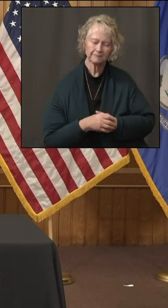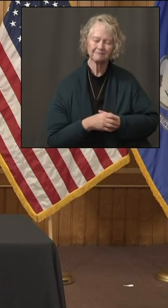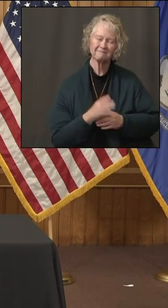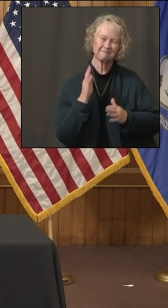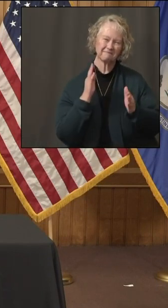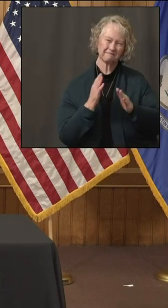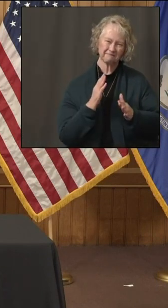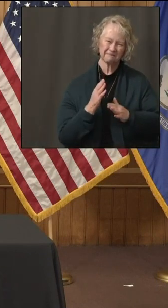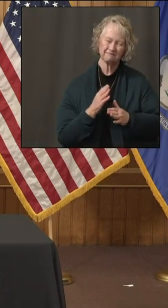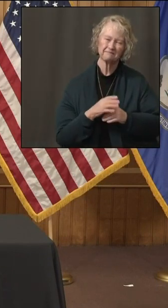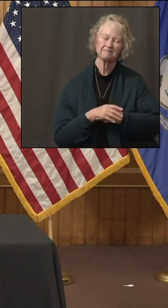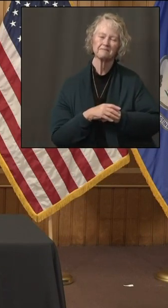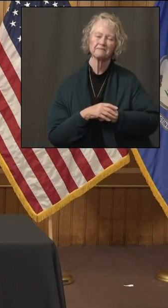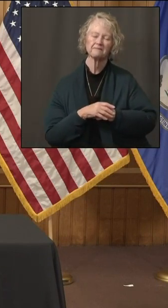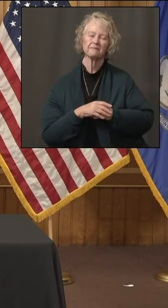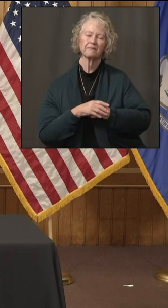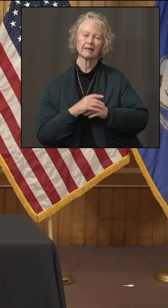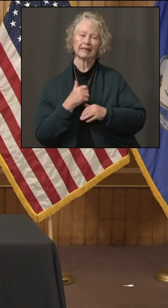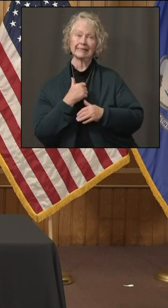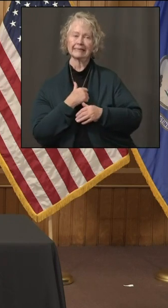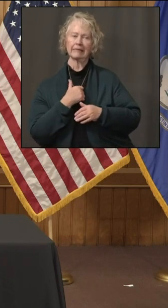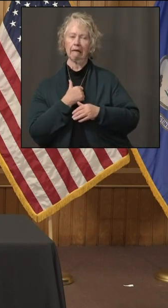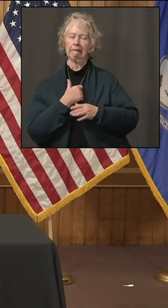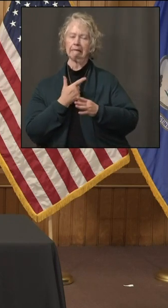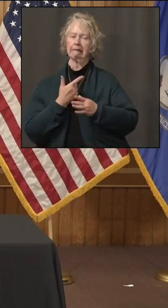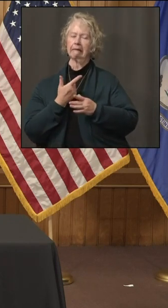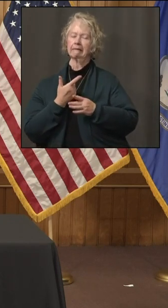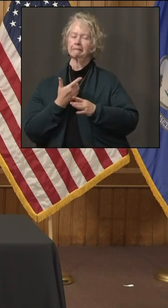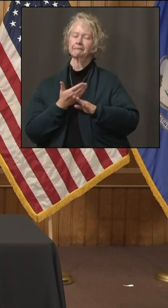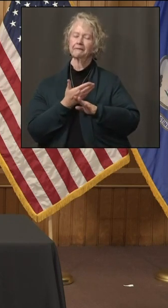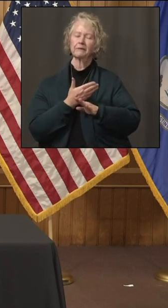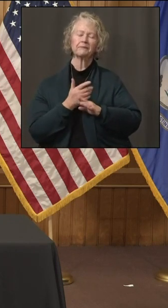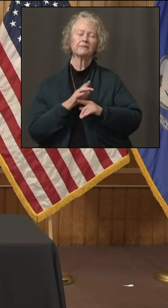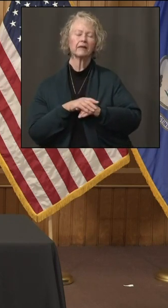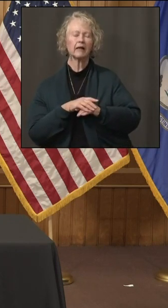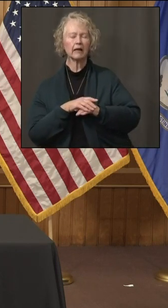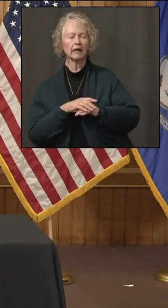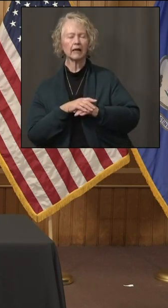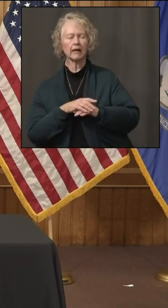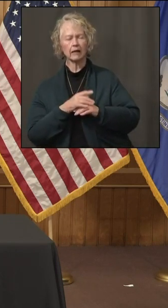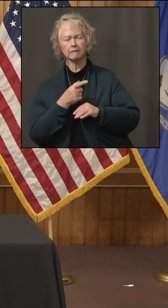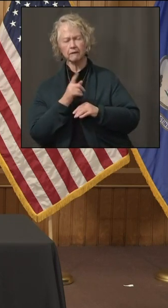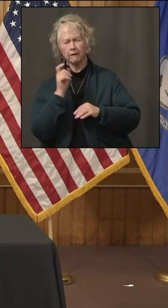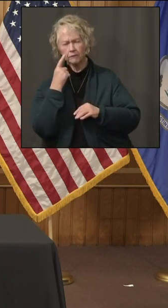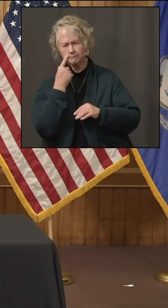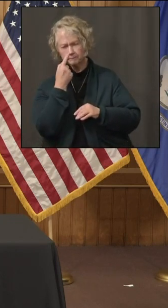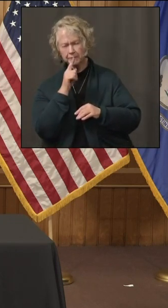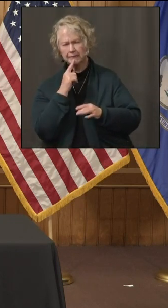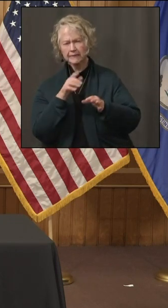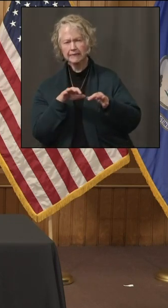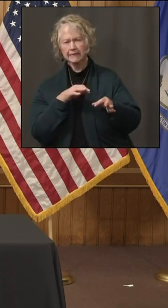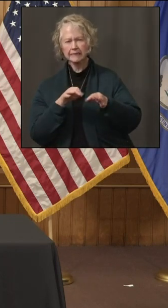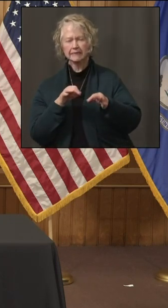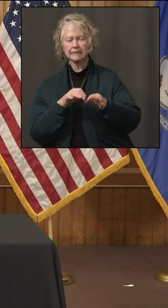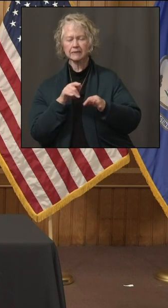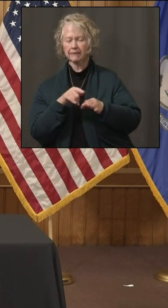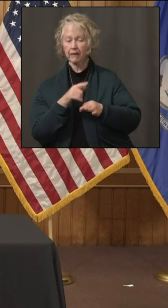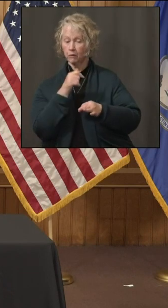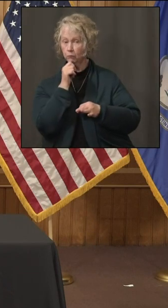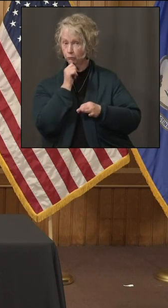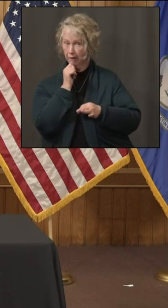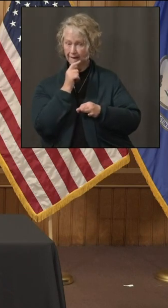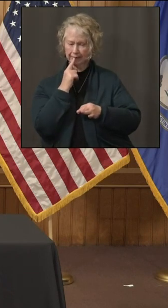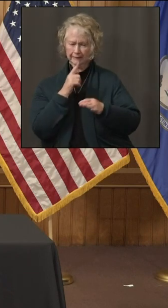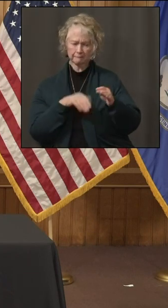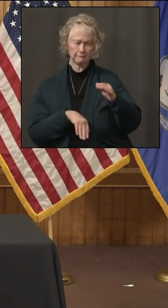Hey, everybody. This is Emily Brinley from The Current. Sorry about that earlier. Governor, could you explain a bit about limiting the private gatherings to a